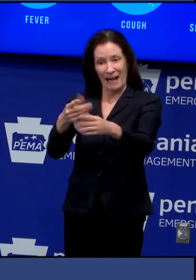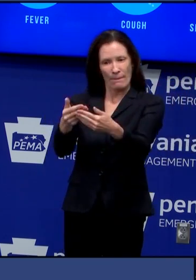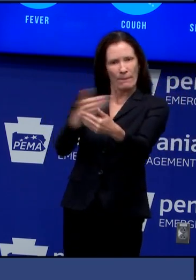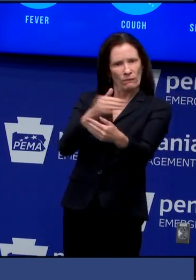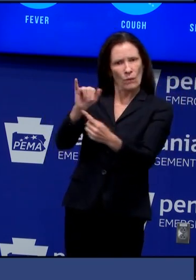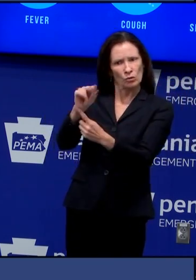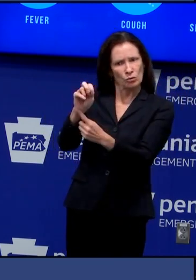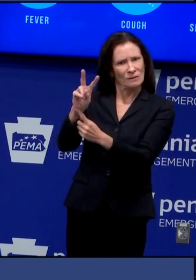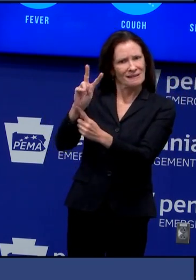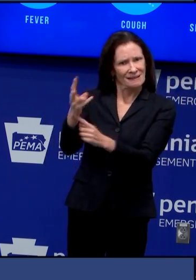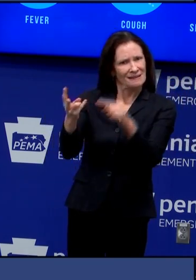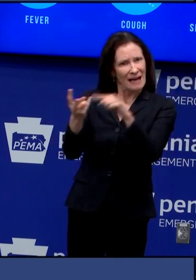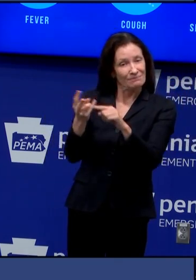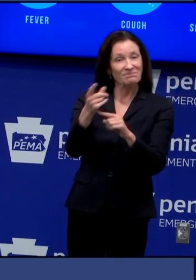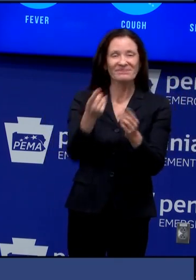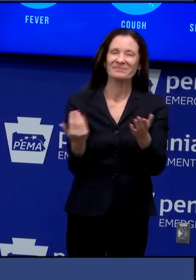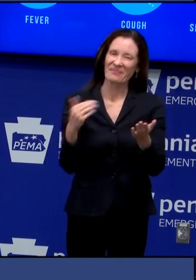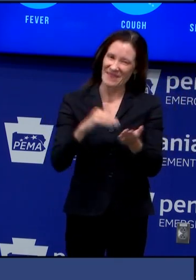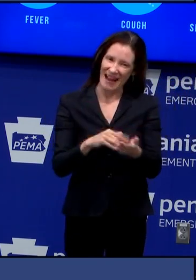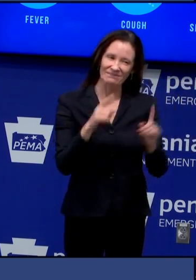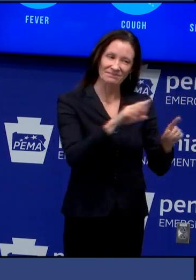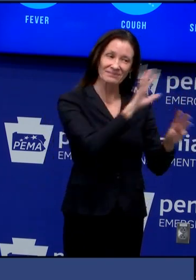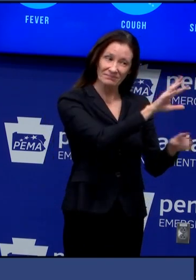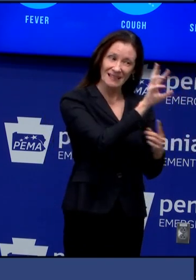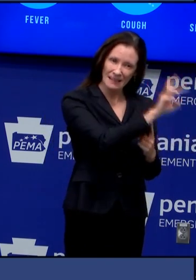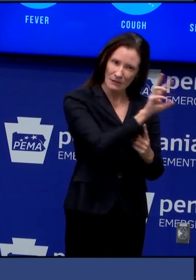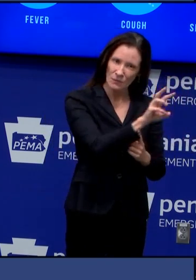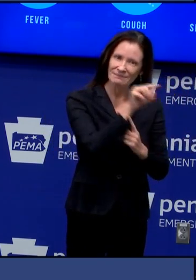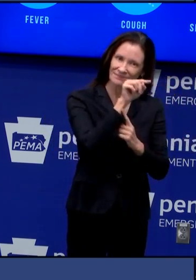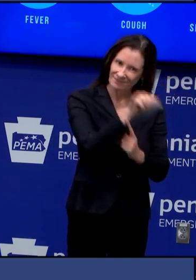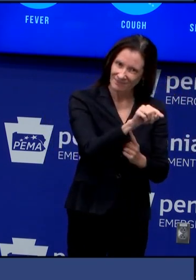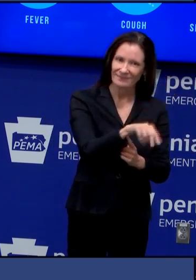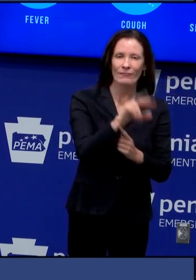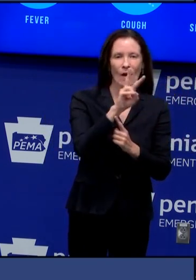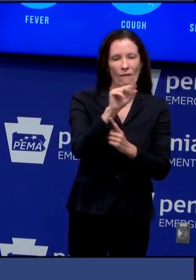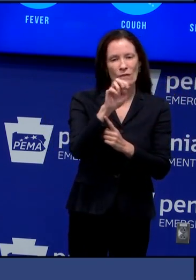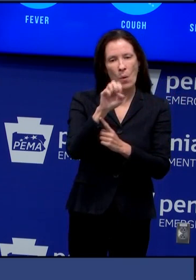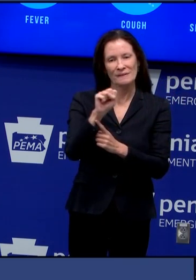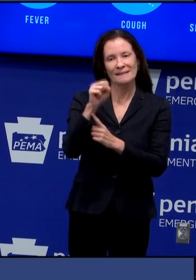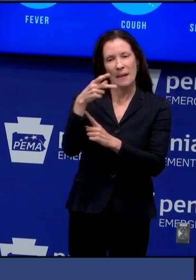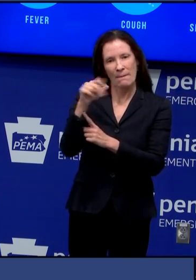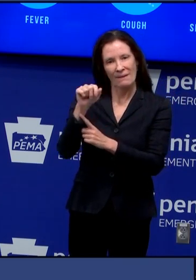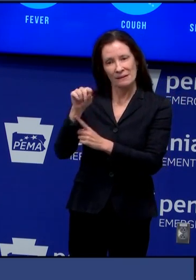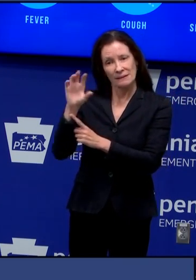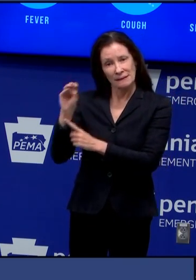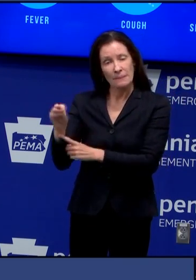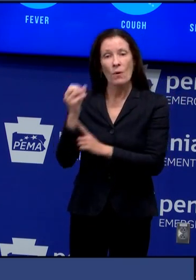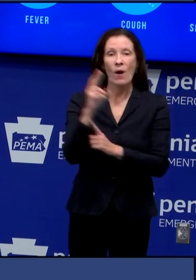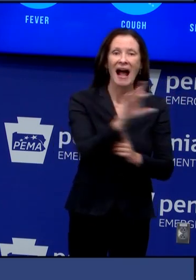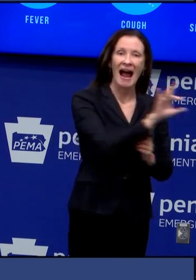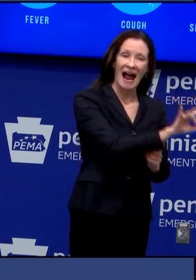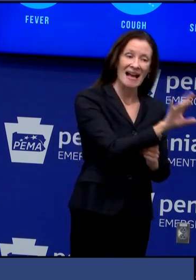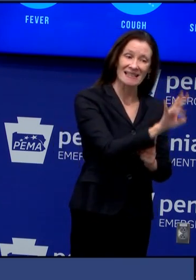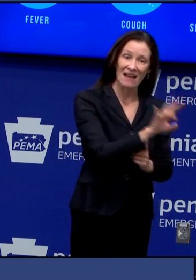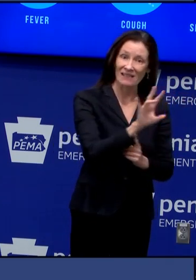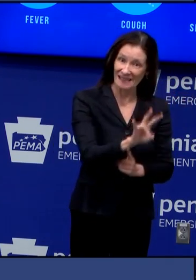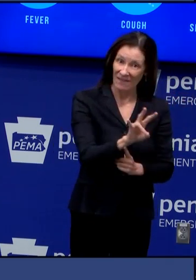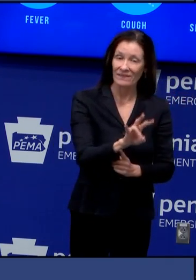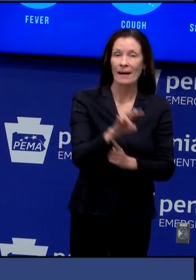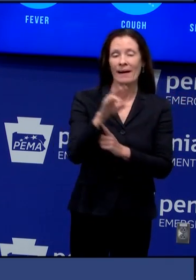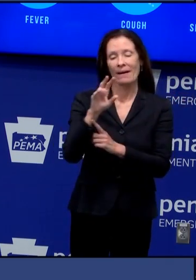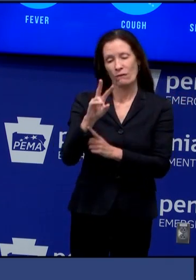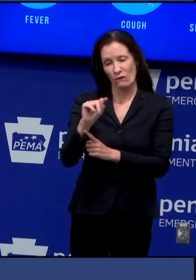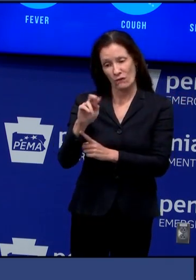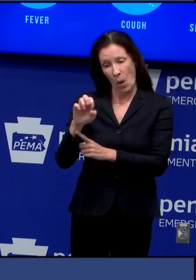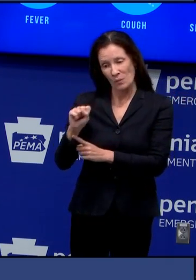could call 877 votes pa and one last thing if you already applied for a mail-in or absentee ballot when the